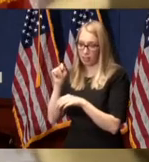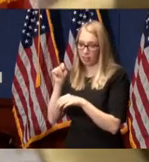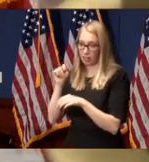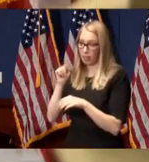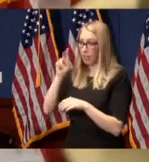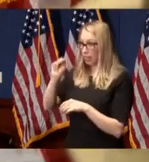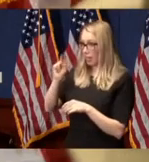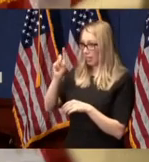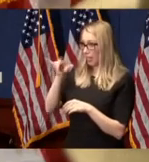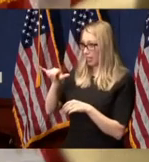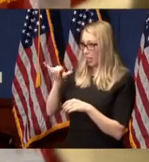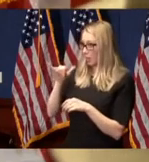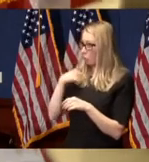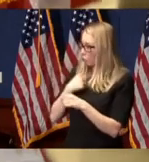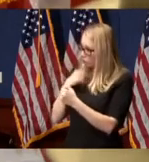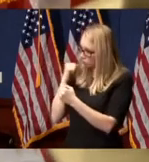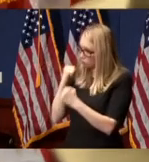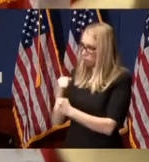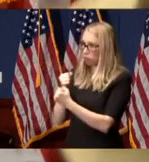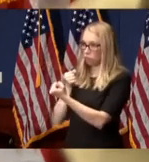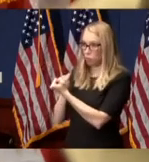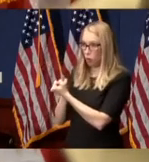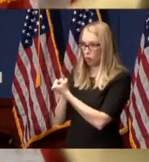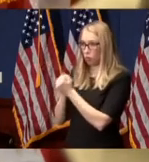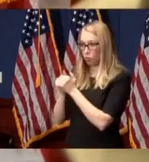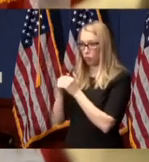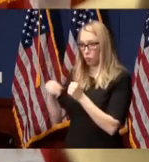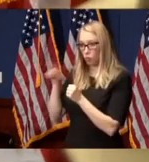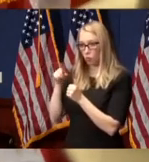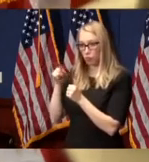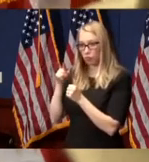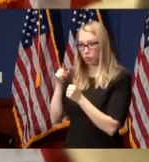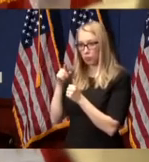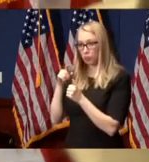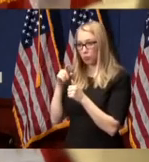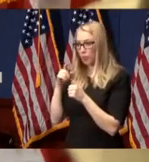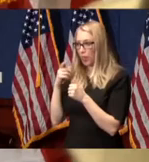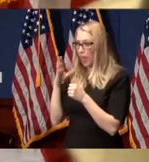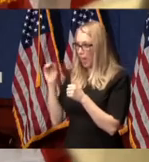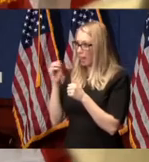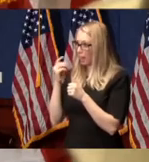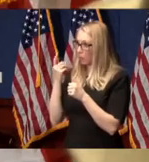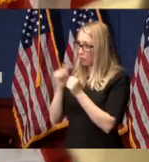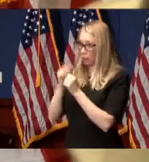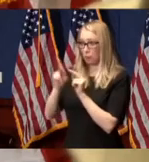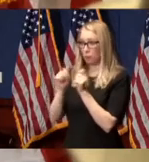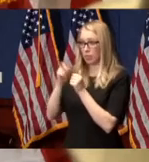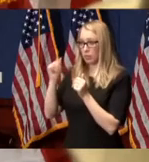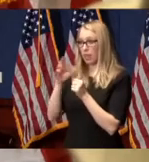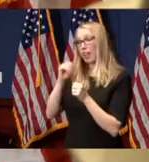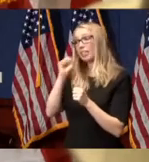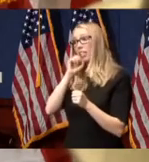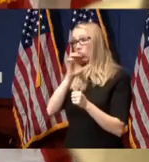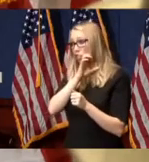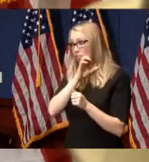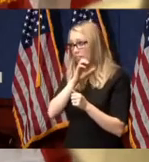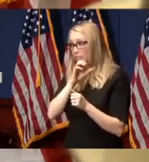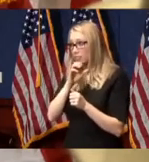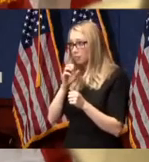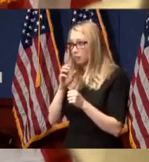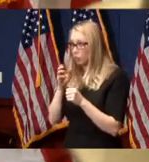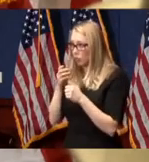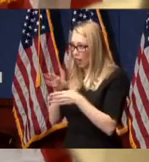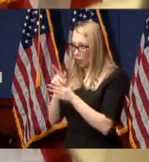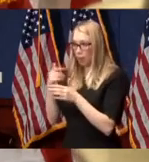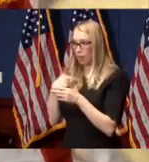Not Dead Yet stands firmly in solidarity with you, as this act will give people with disabilities and their elderly the civil rights